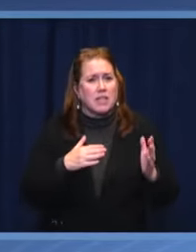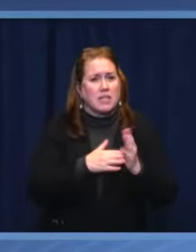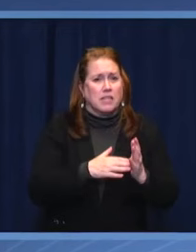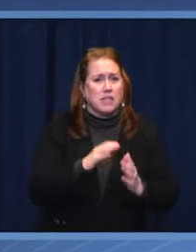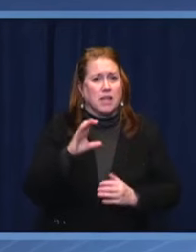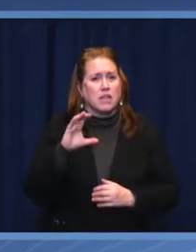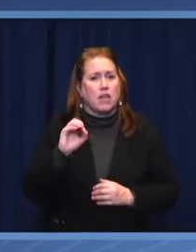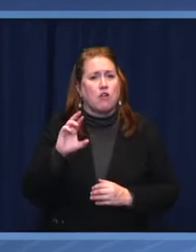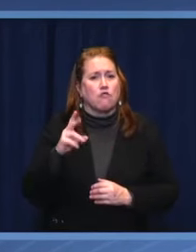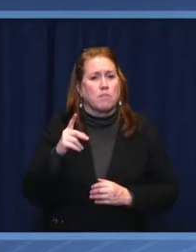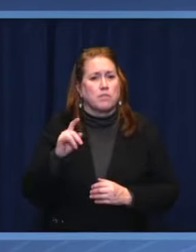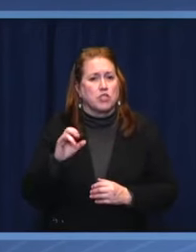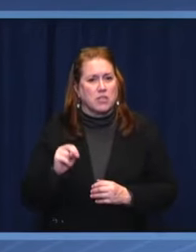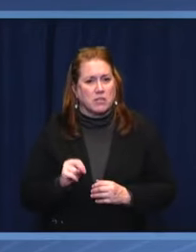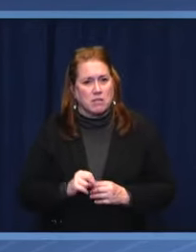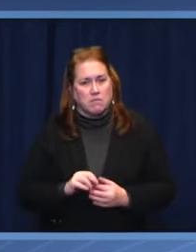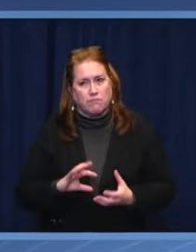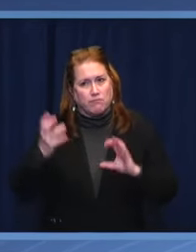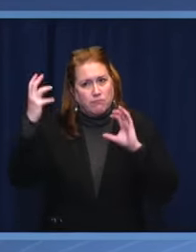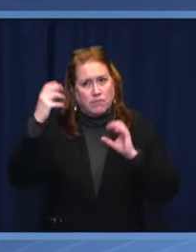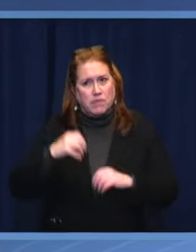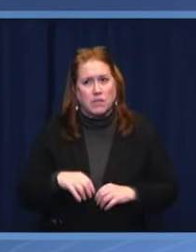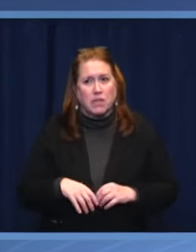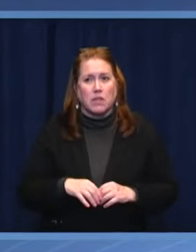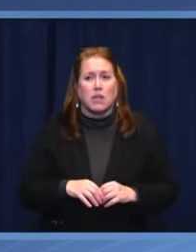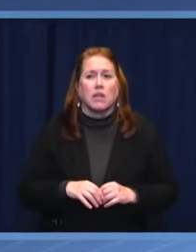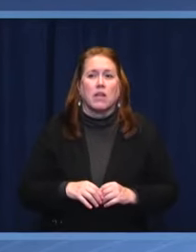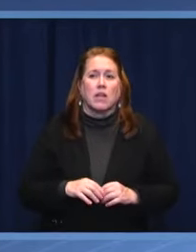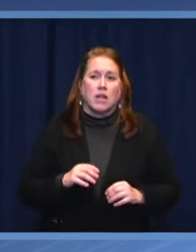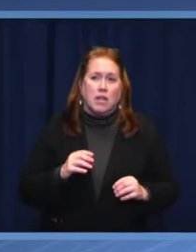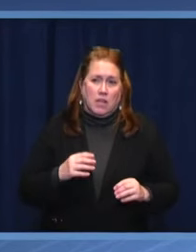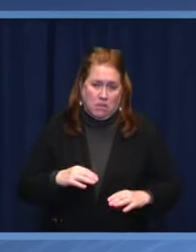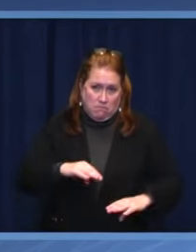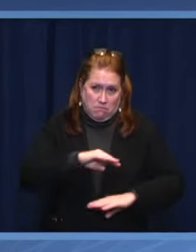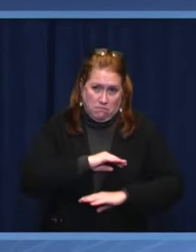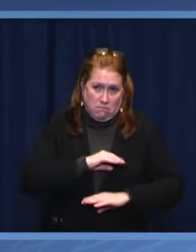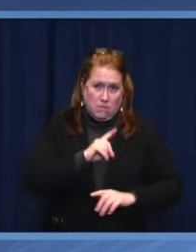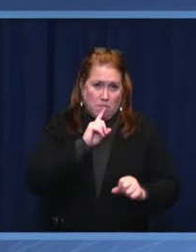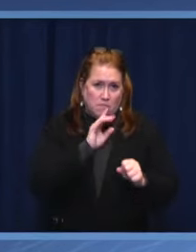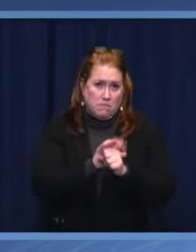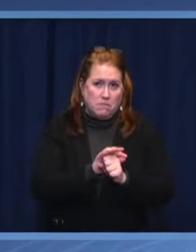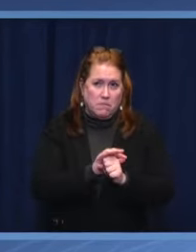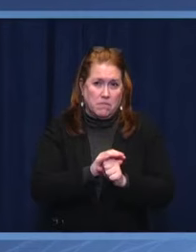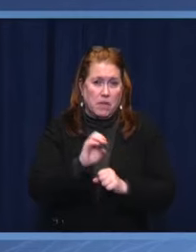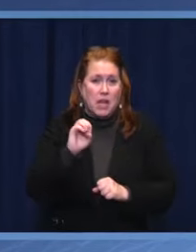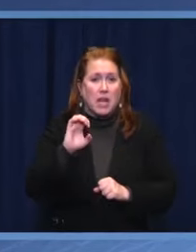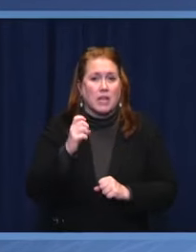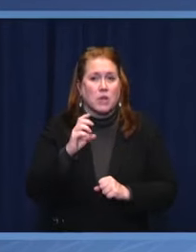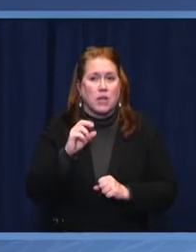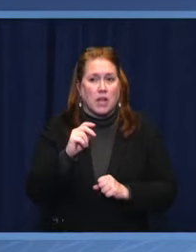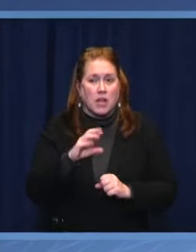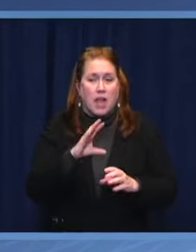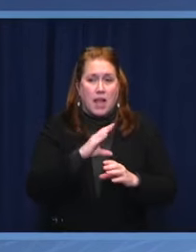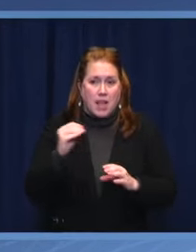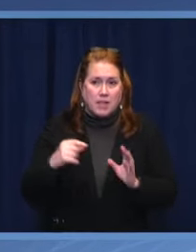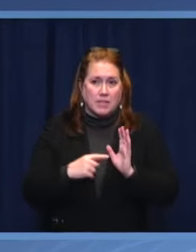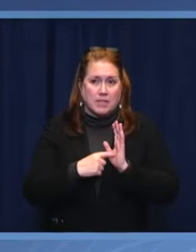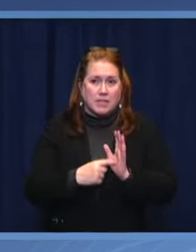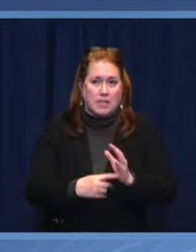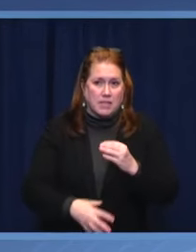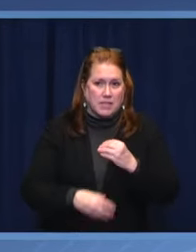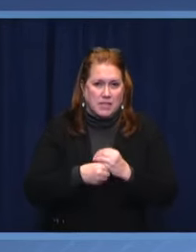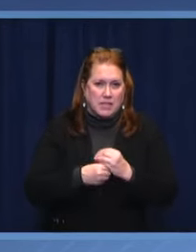has fulfilled its commitments and has identified additional steps to guarantee the